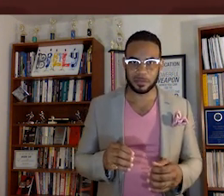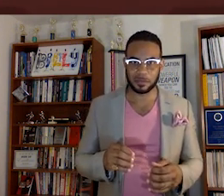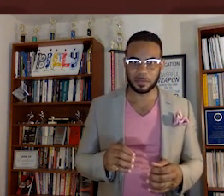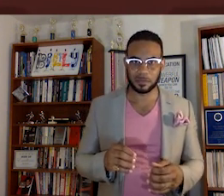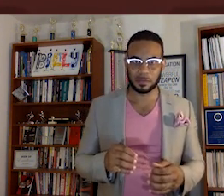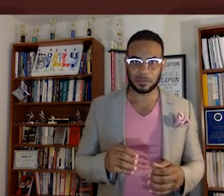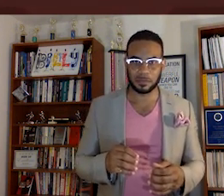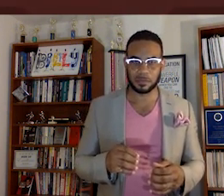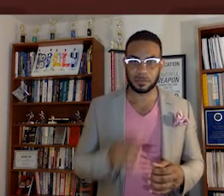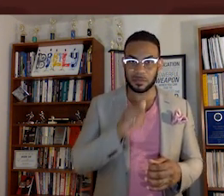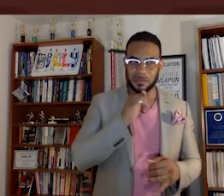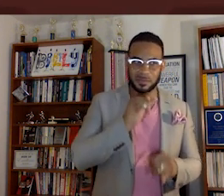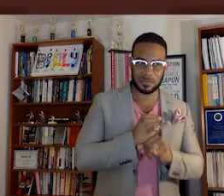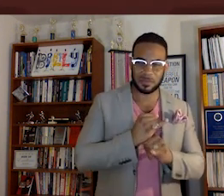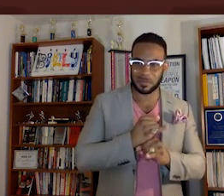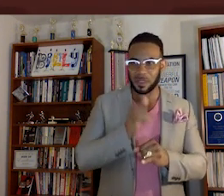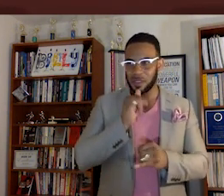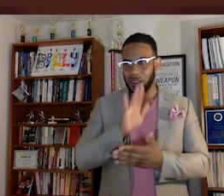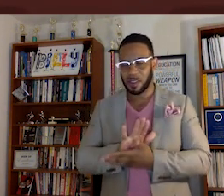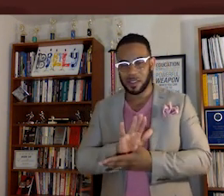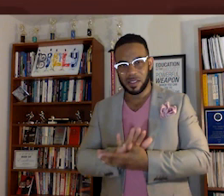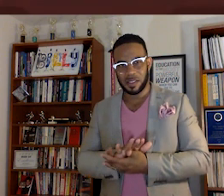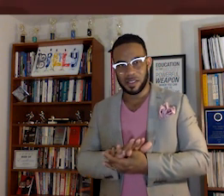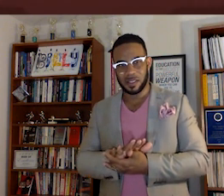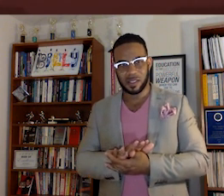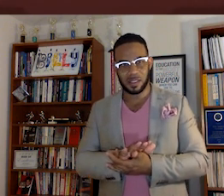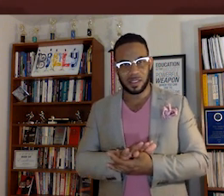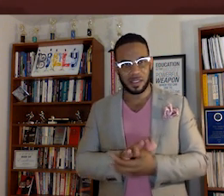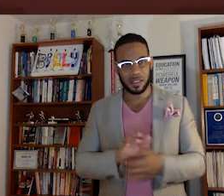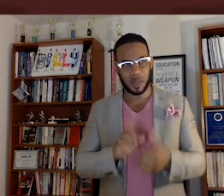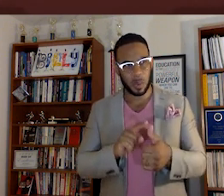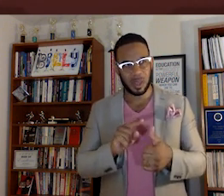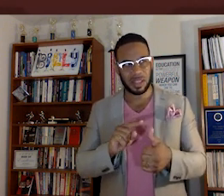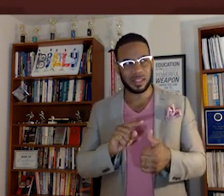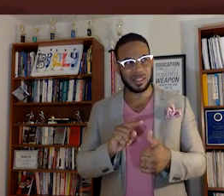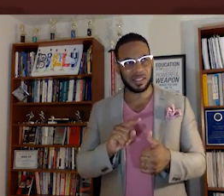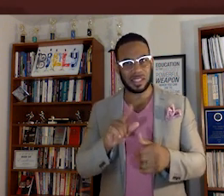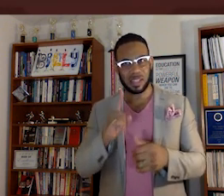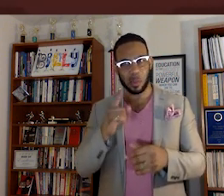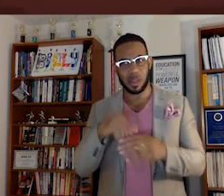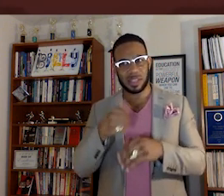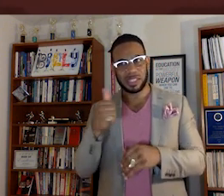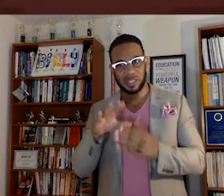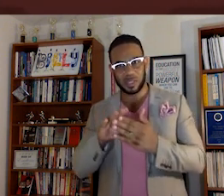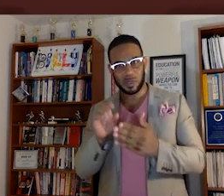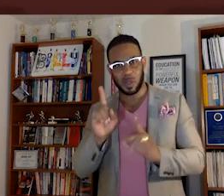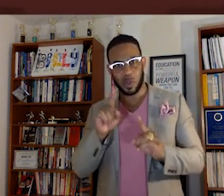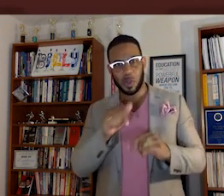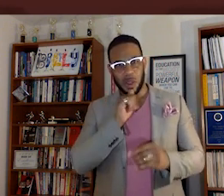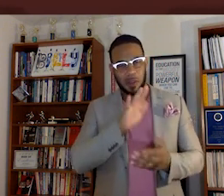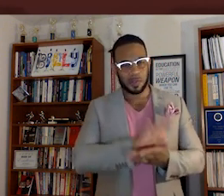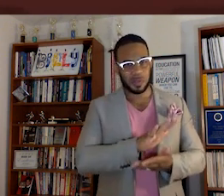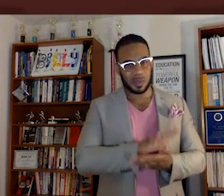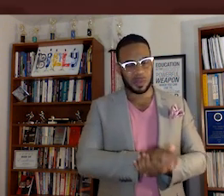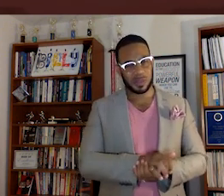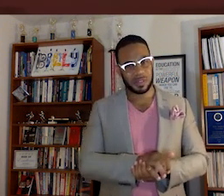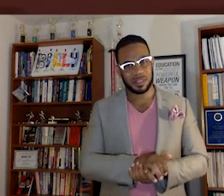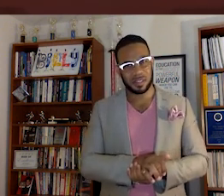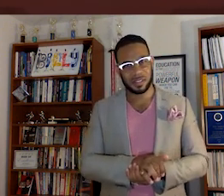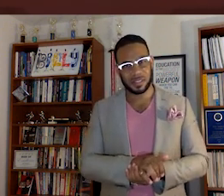So private institutions, private schools, one in 10 students in the U.S. go to a private school.